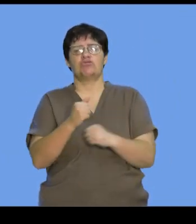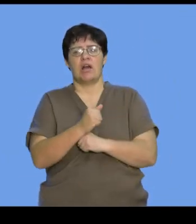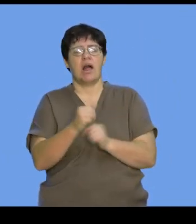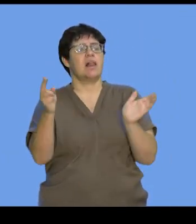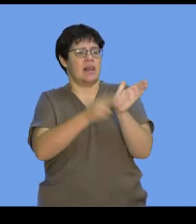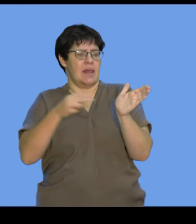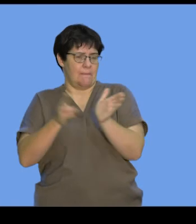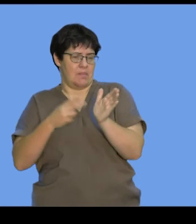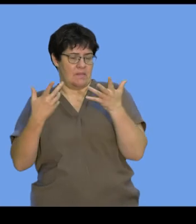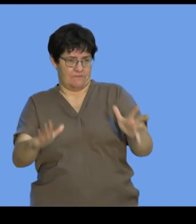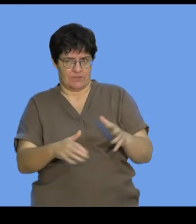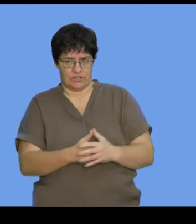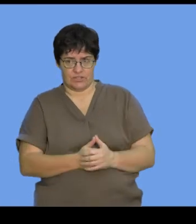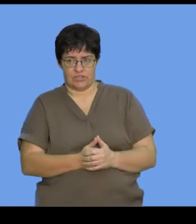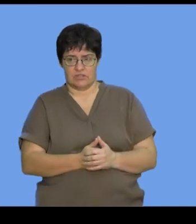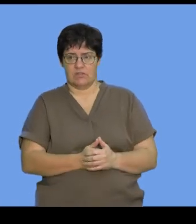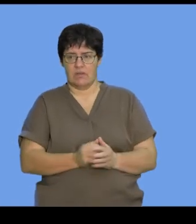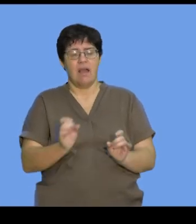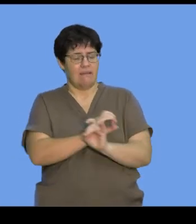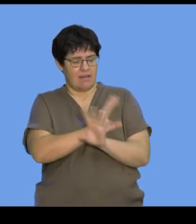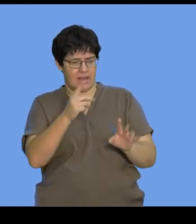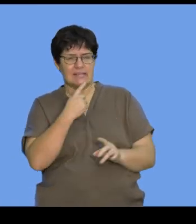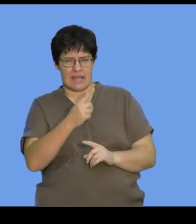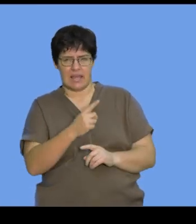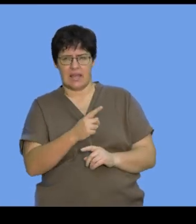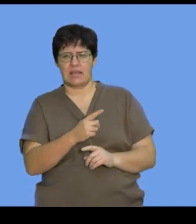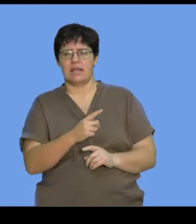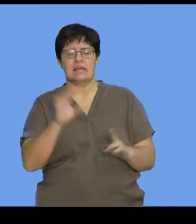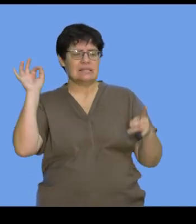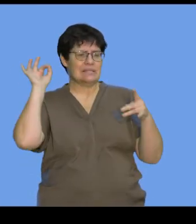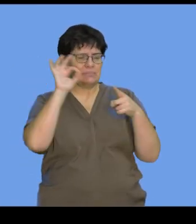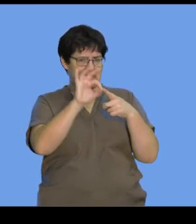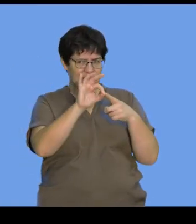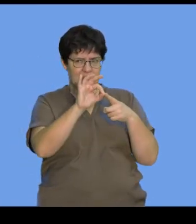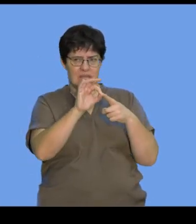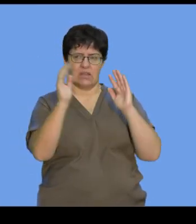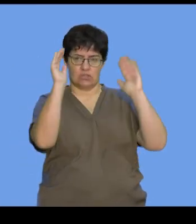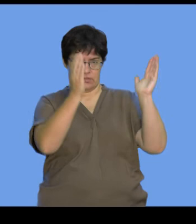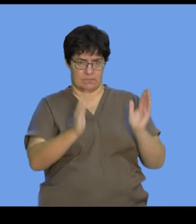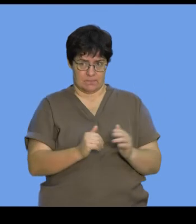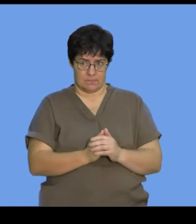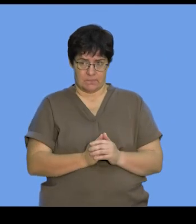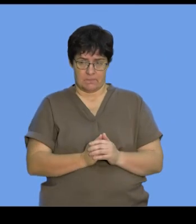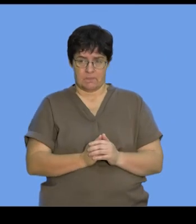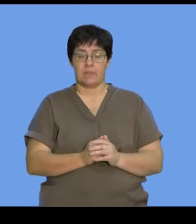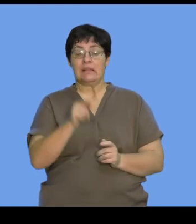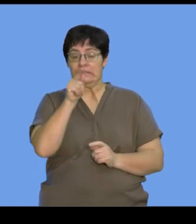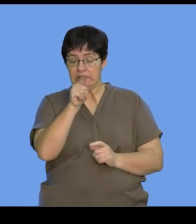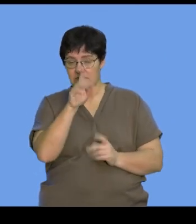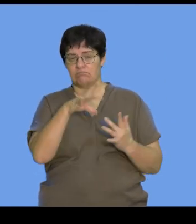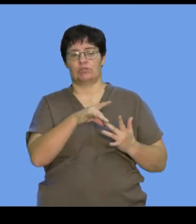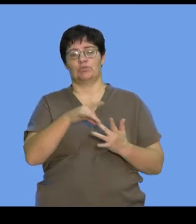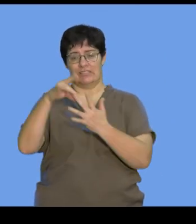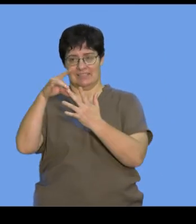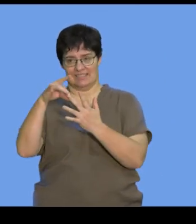labeled. And these clearly indicate a specific shape, as you would see. And these shapes are unique